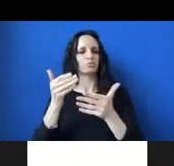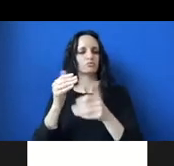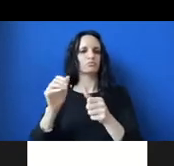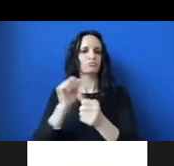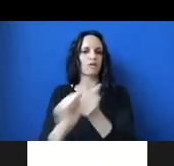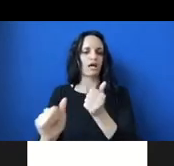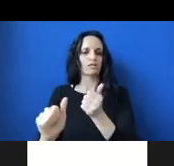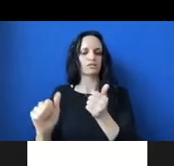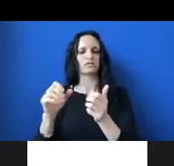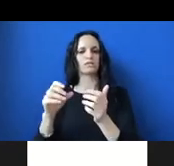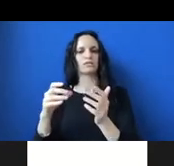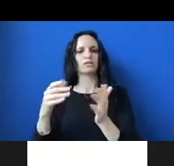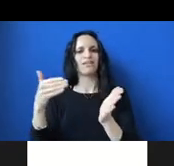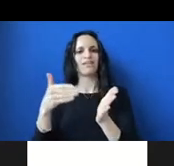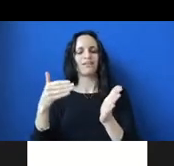-voter suppression legislation.